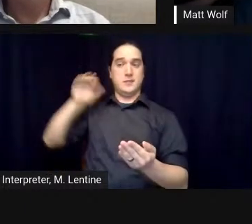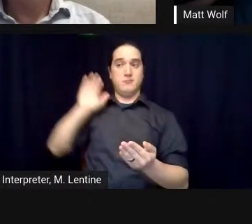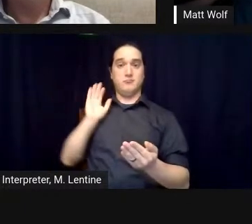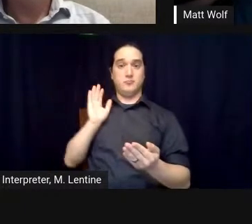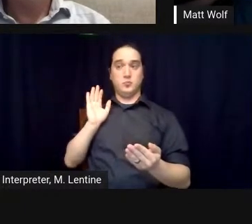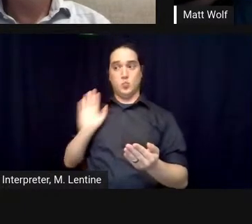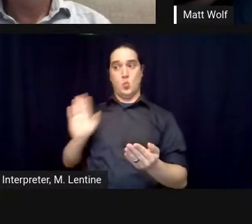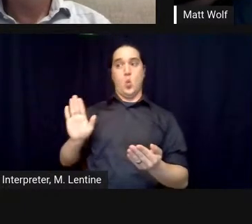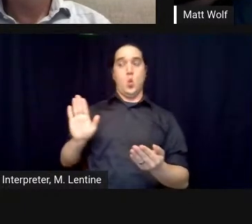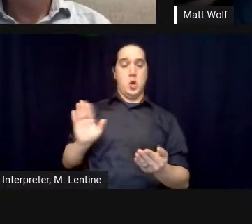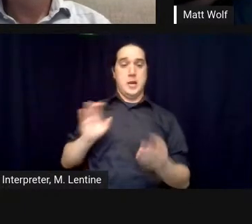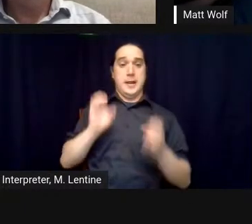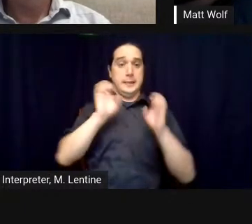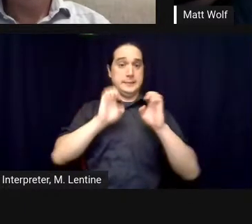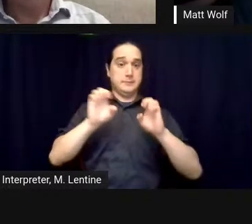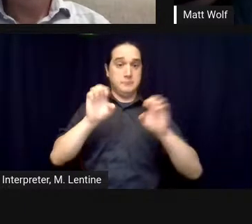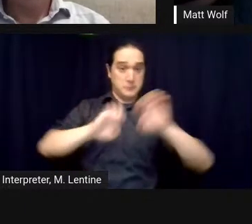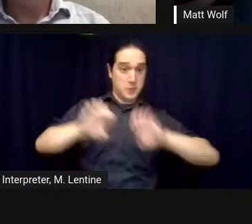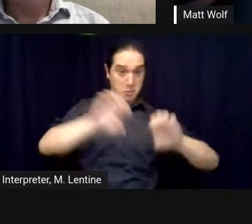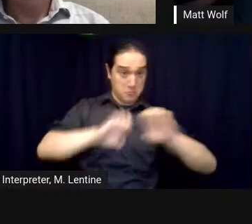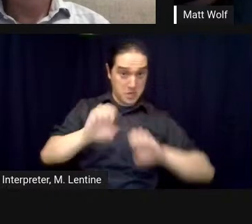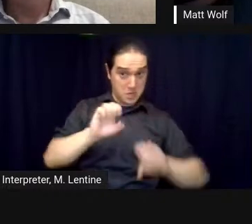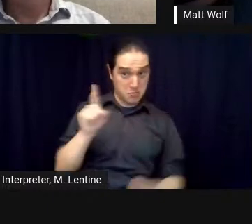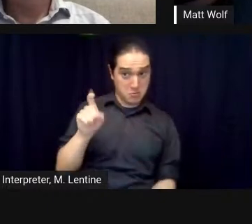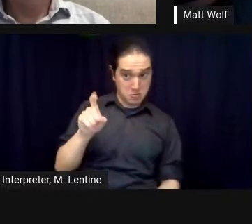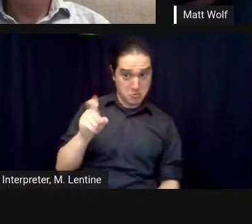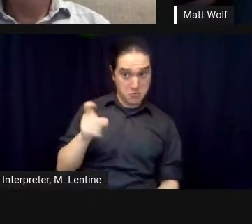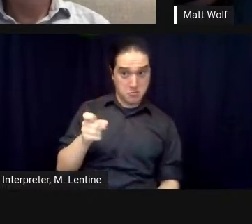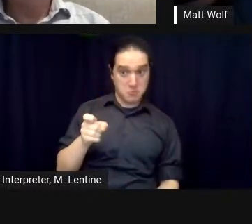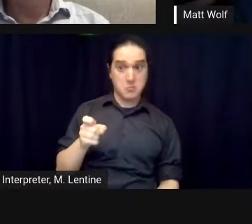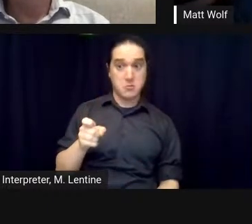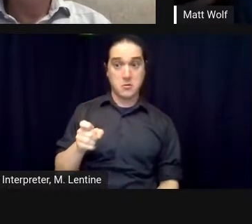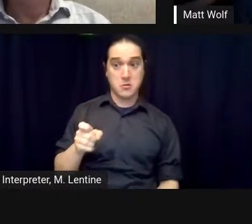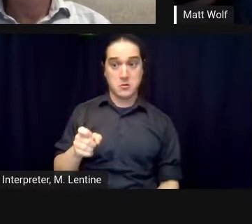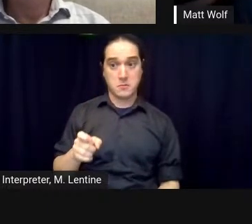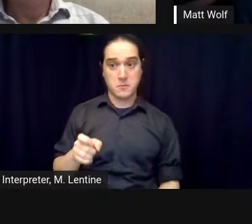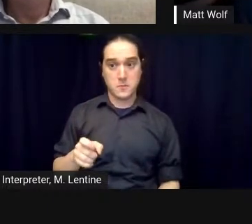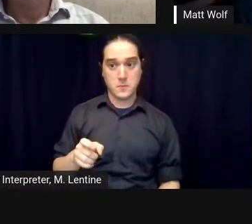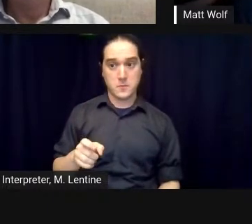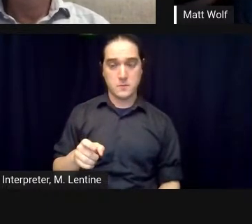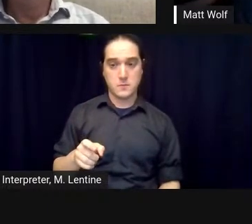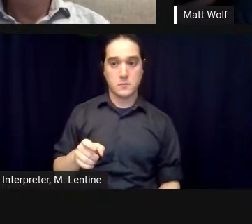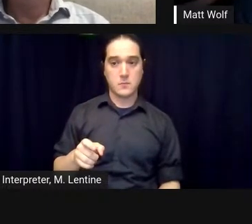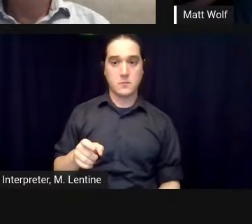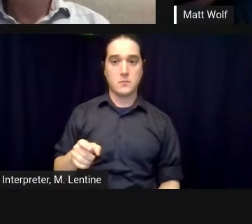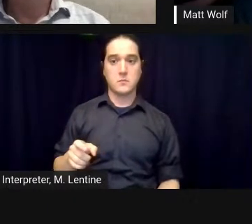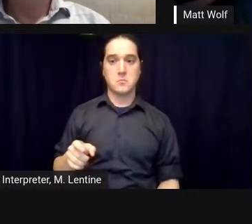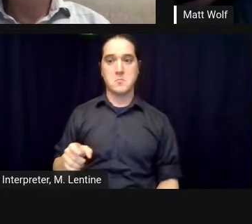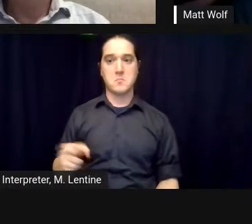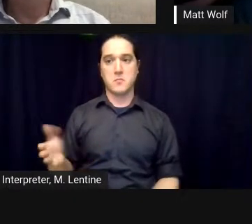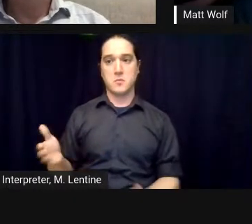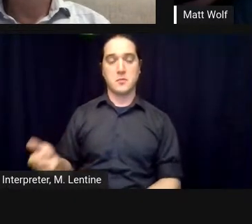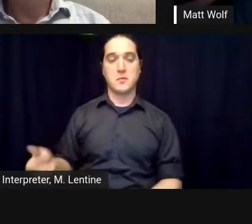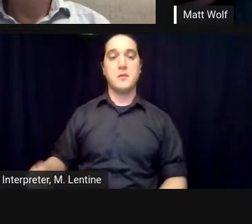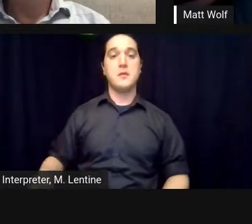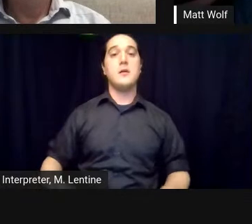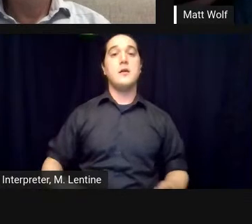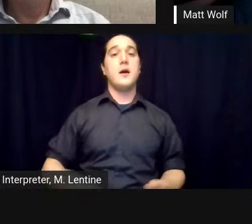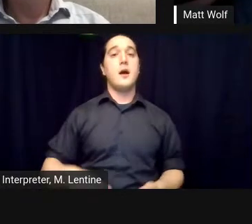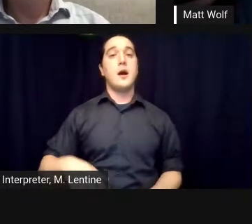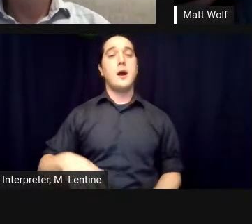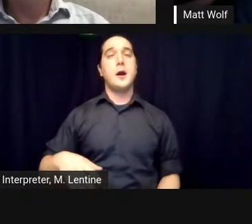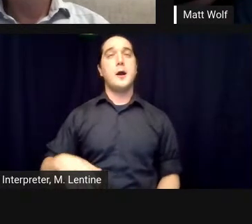is a contemporary political scoop in the final act of the film that really makes the metaphor of